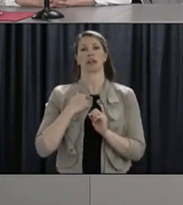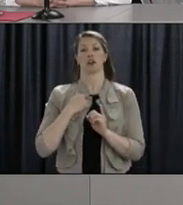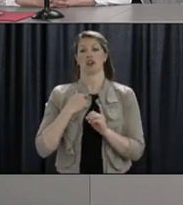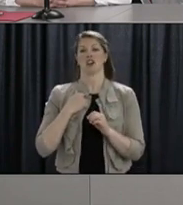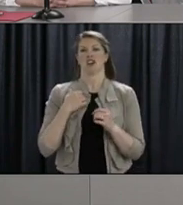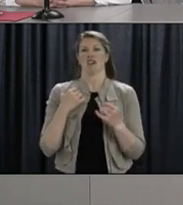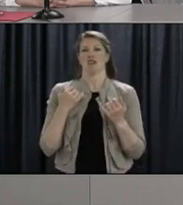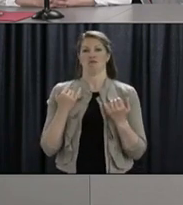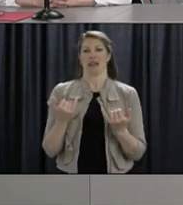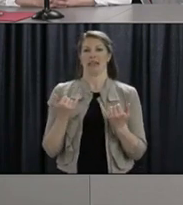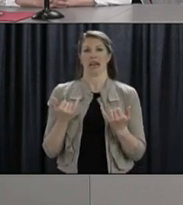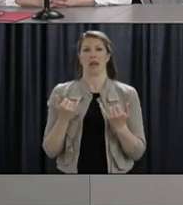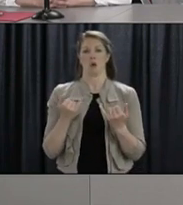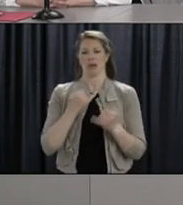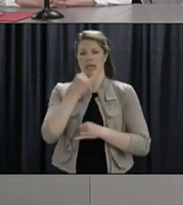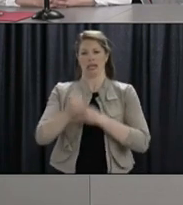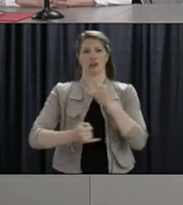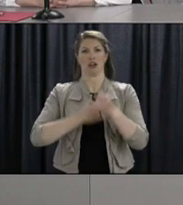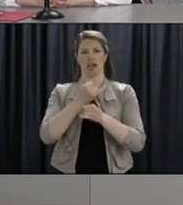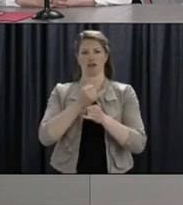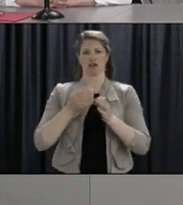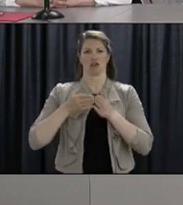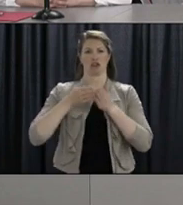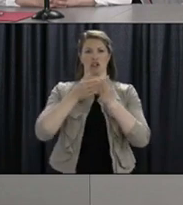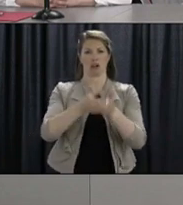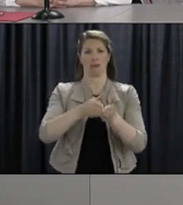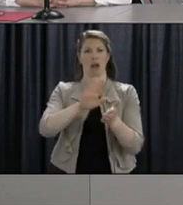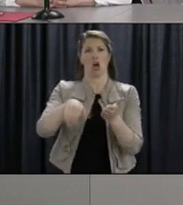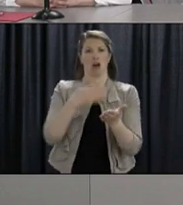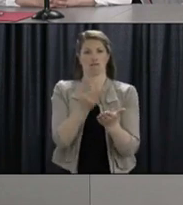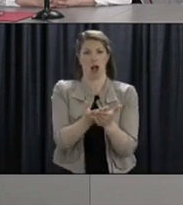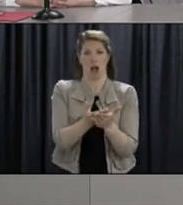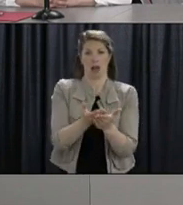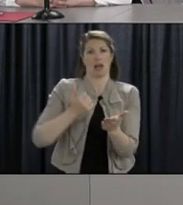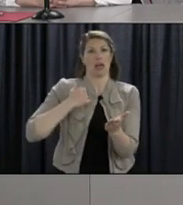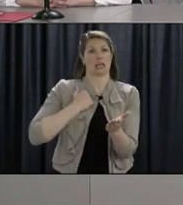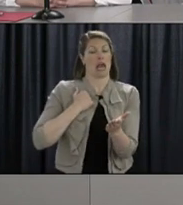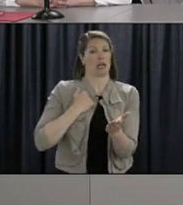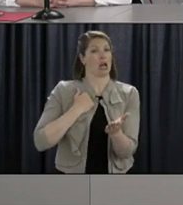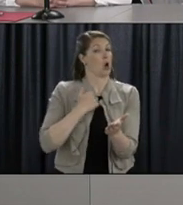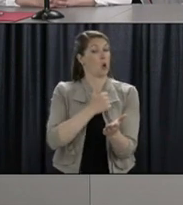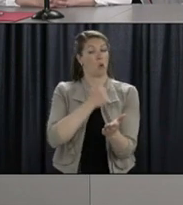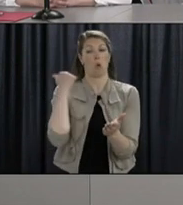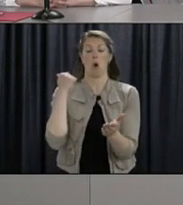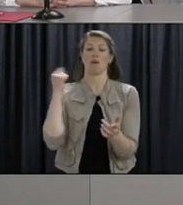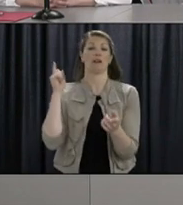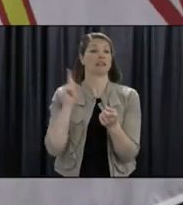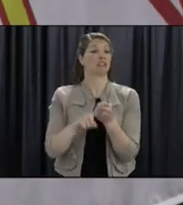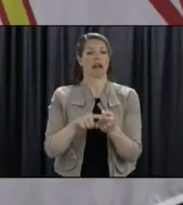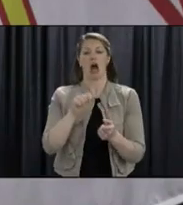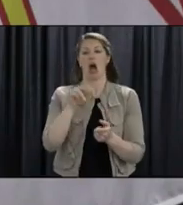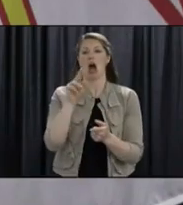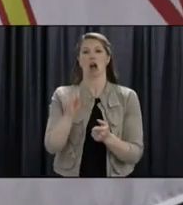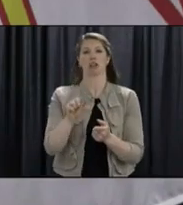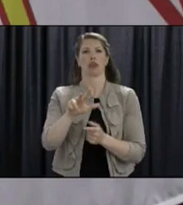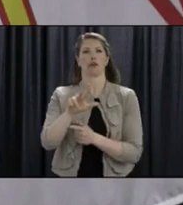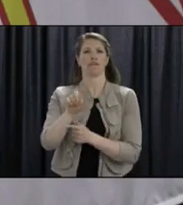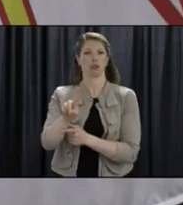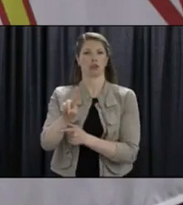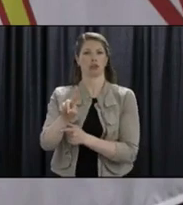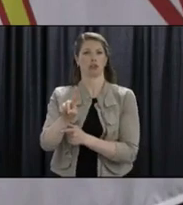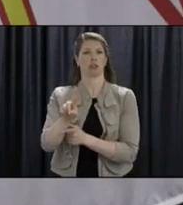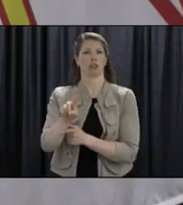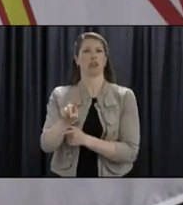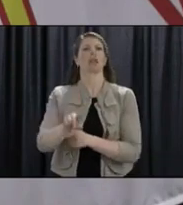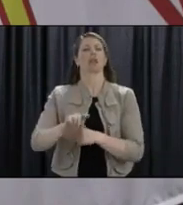in Canada until October 21st. How do you react to this decision? You know, for me, the reaction of that, I think right now they will work with